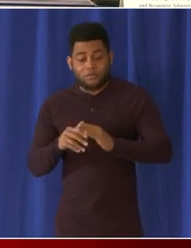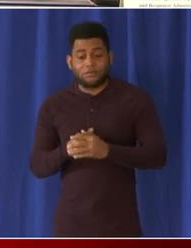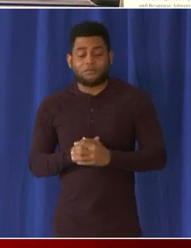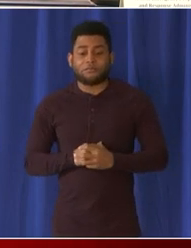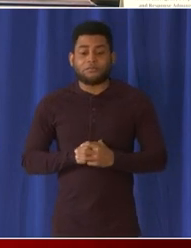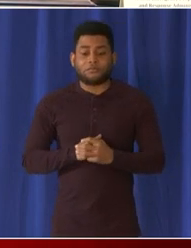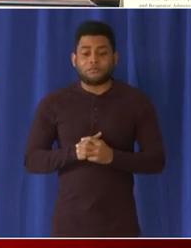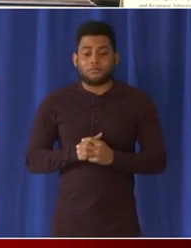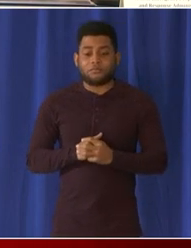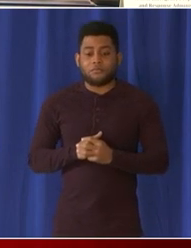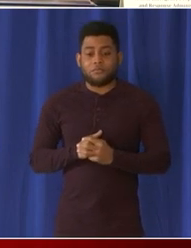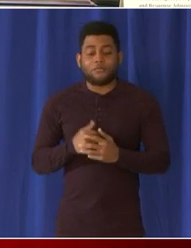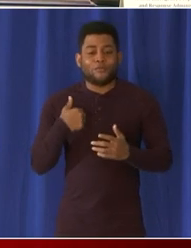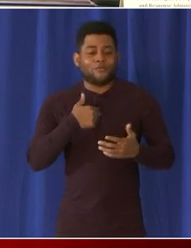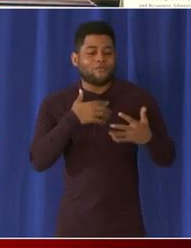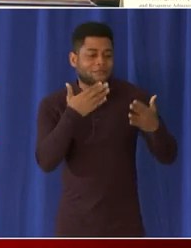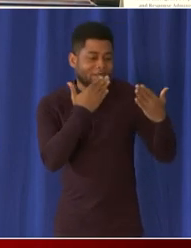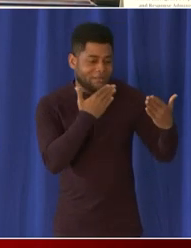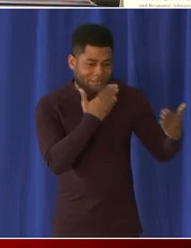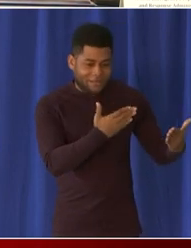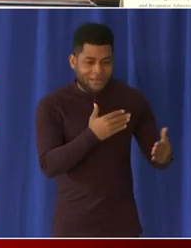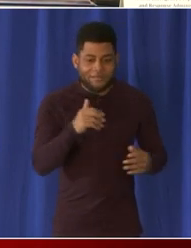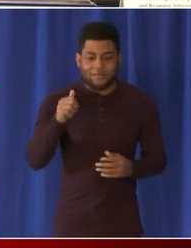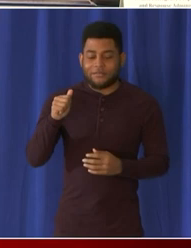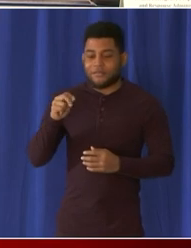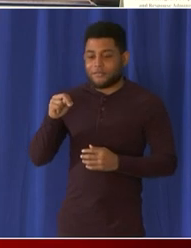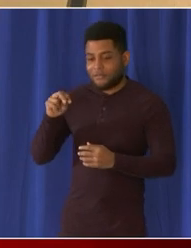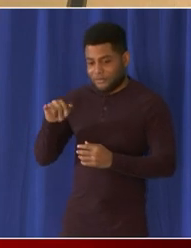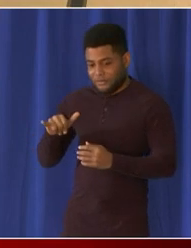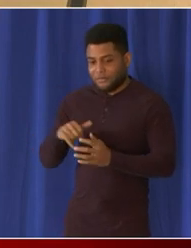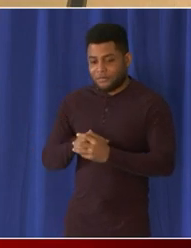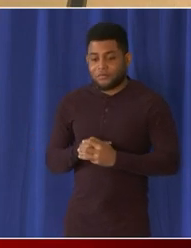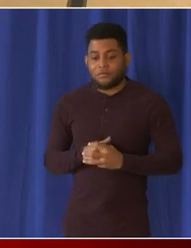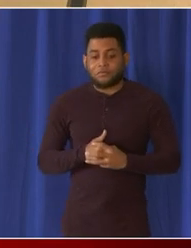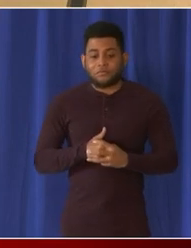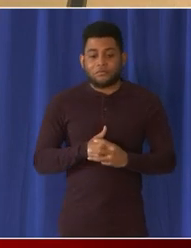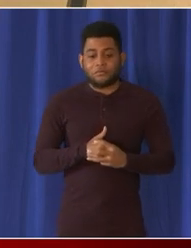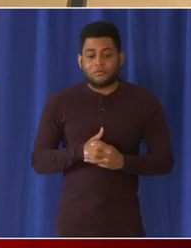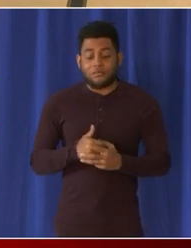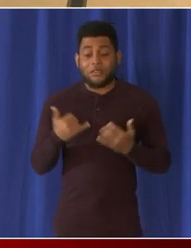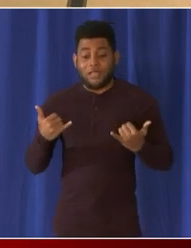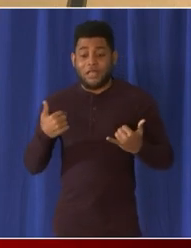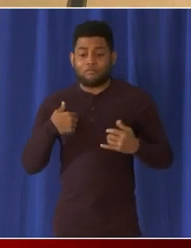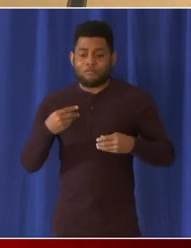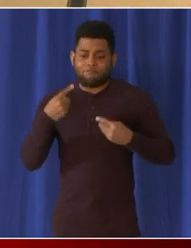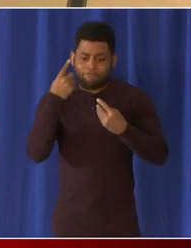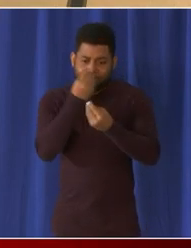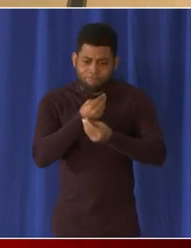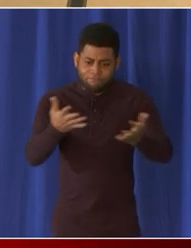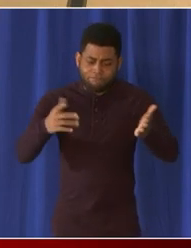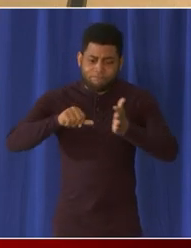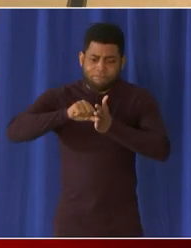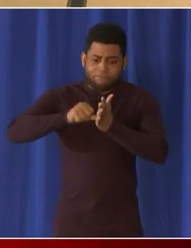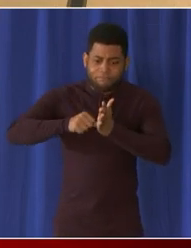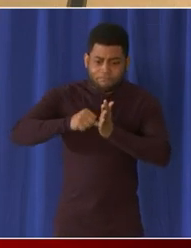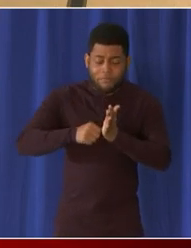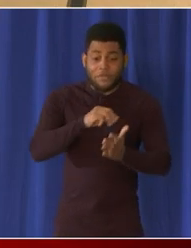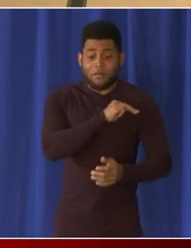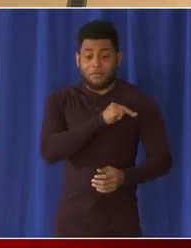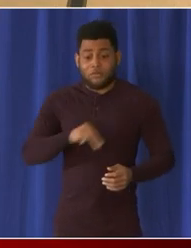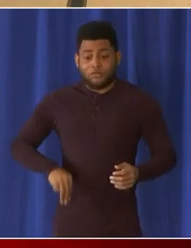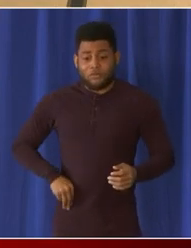Thank you Patrick and we are we just want to encourage everybody to make